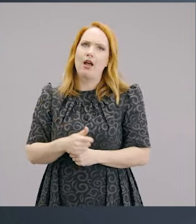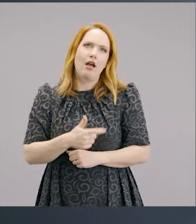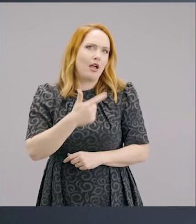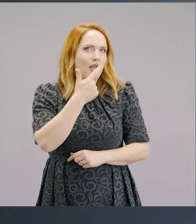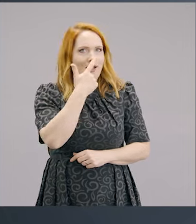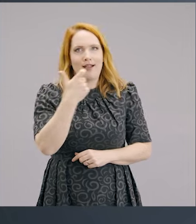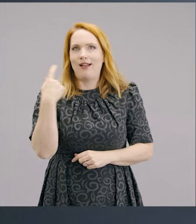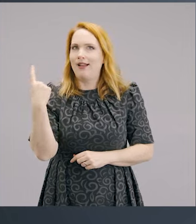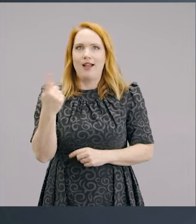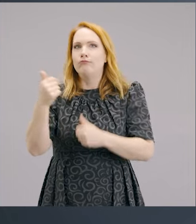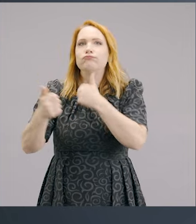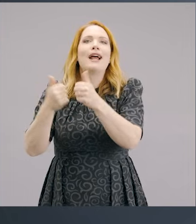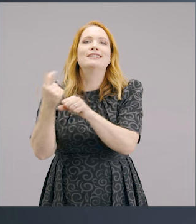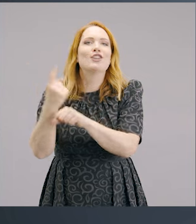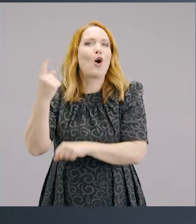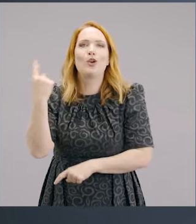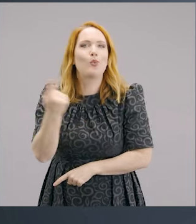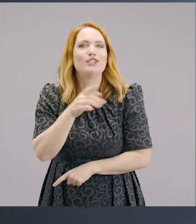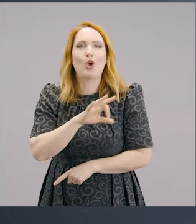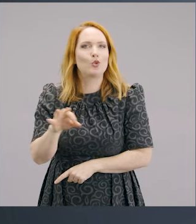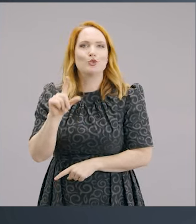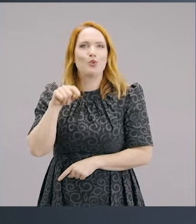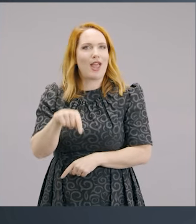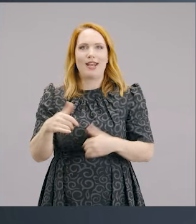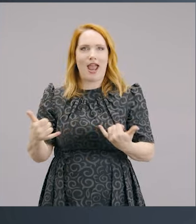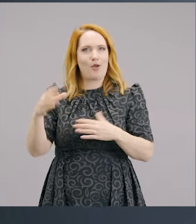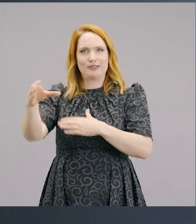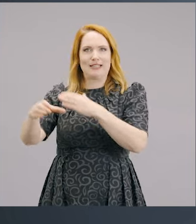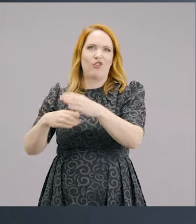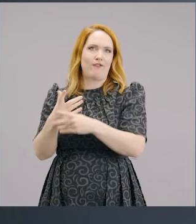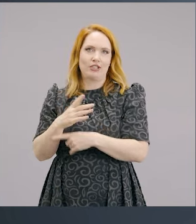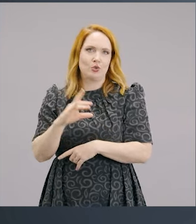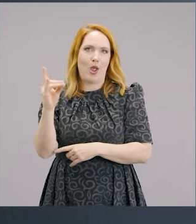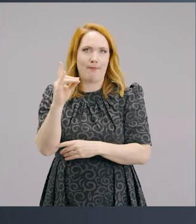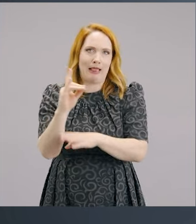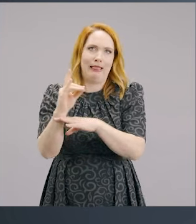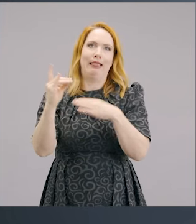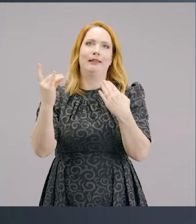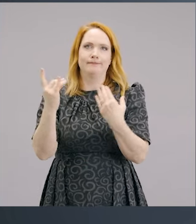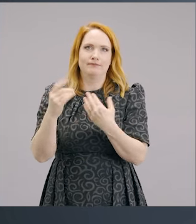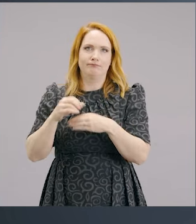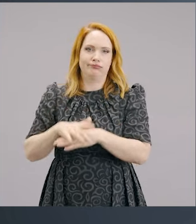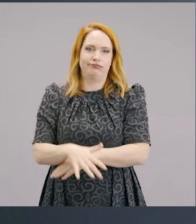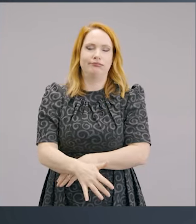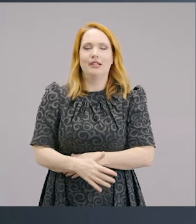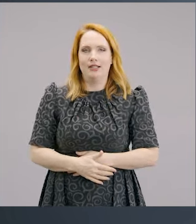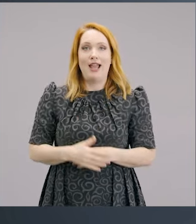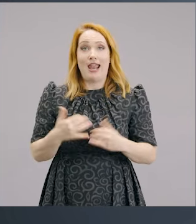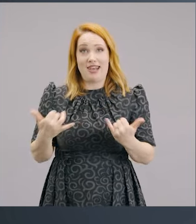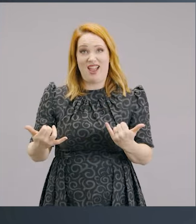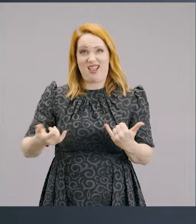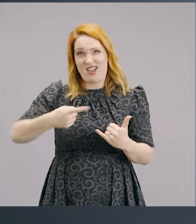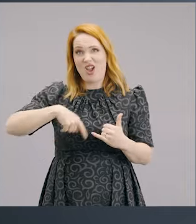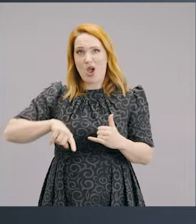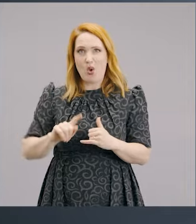praise God, we don't have those type of sacrifices anymore. That was Old Testament stuff, but we are still called to sacrifice. We